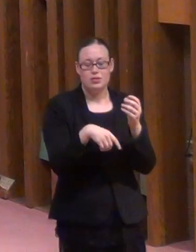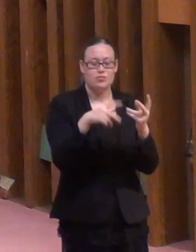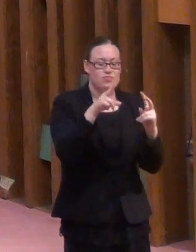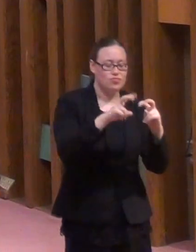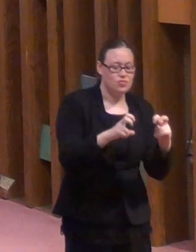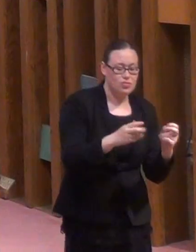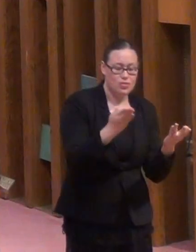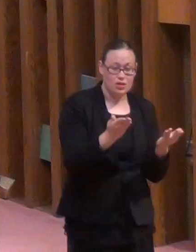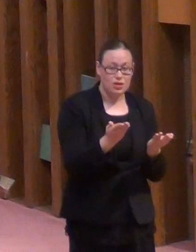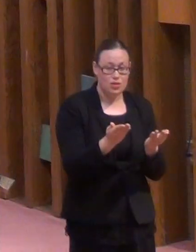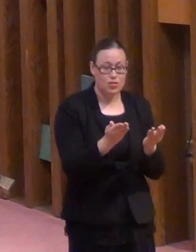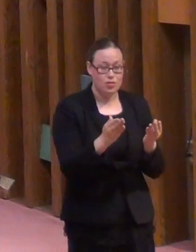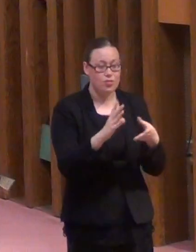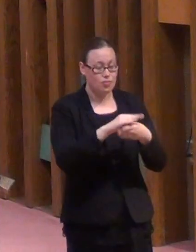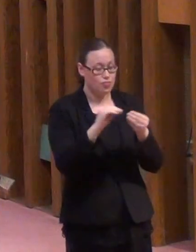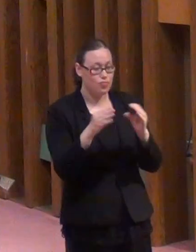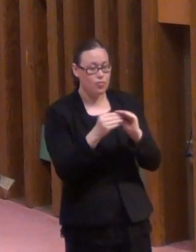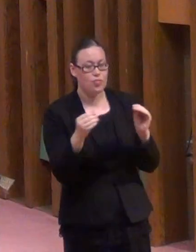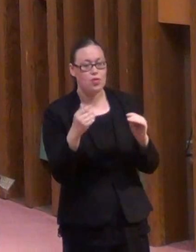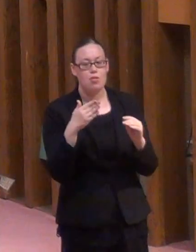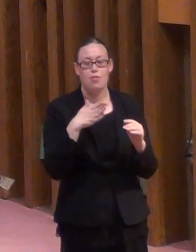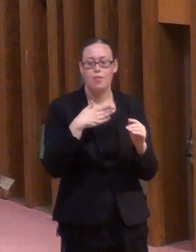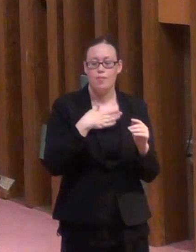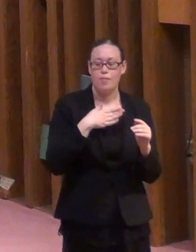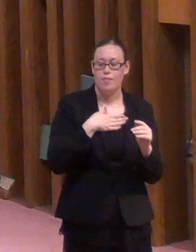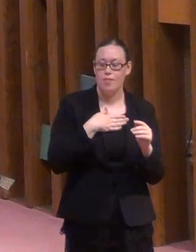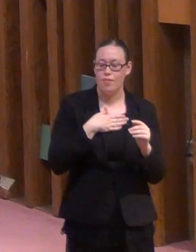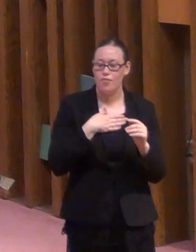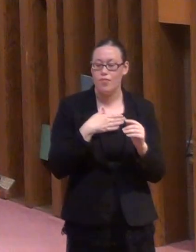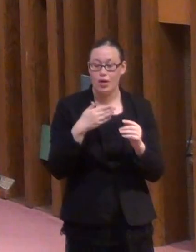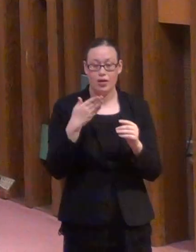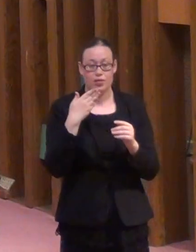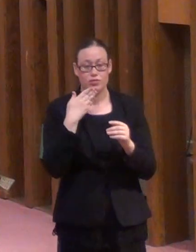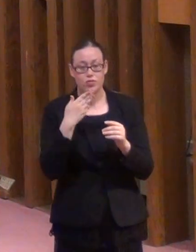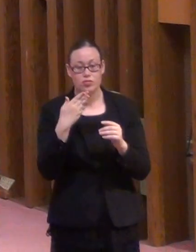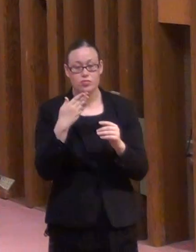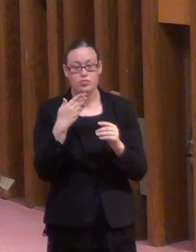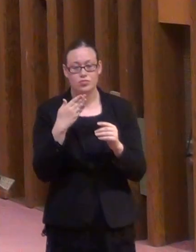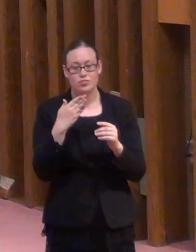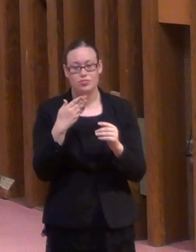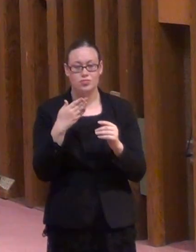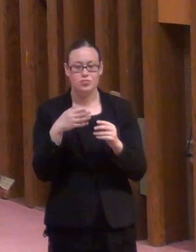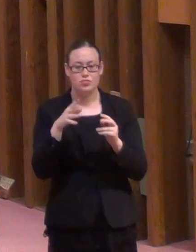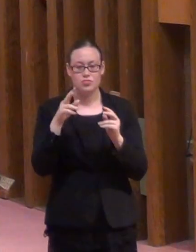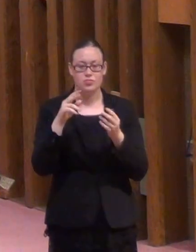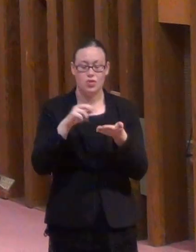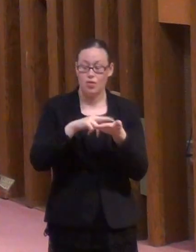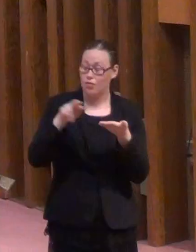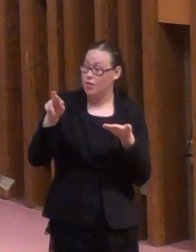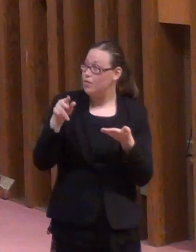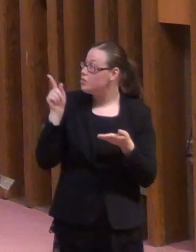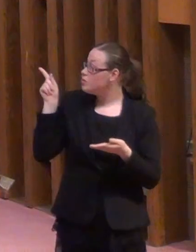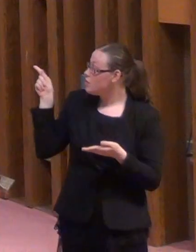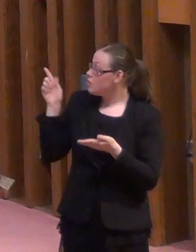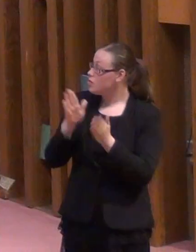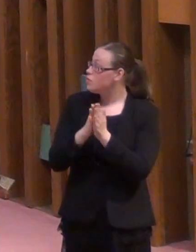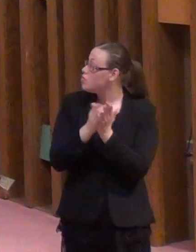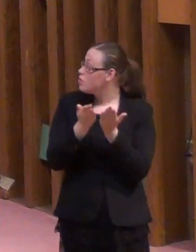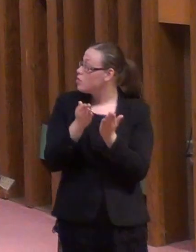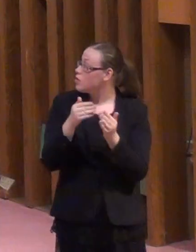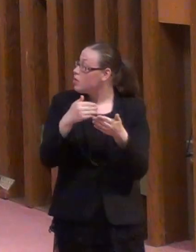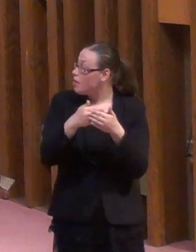the great references in my life has been this book, Behind the Stained Glass Windows, Money